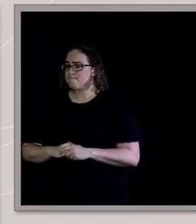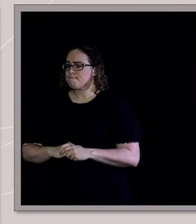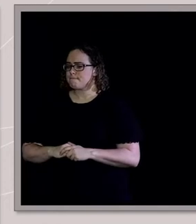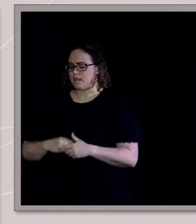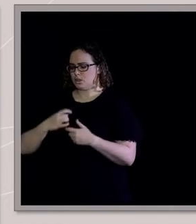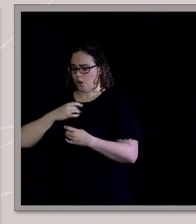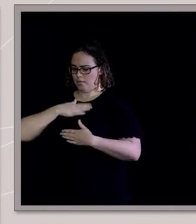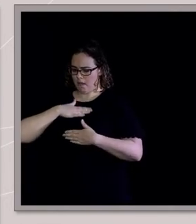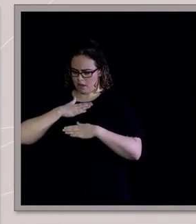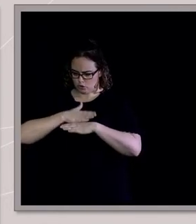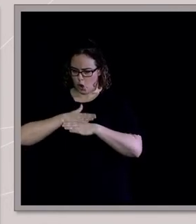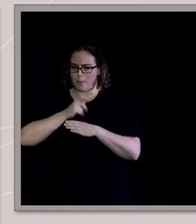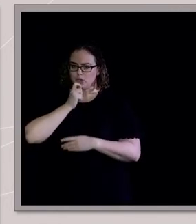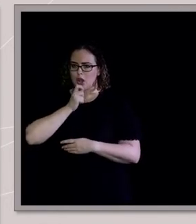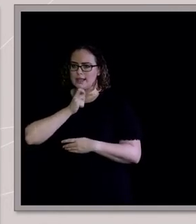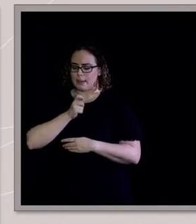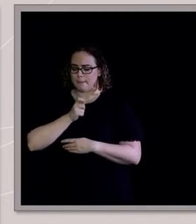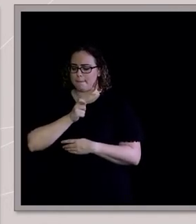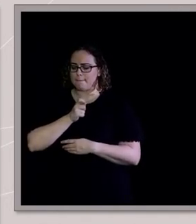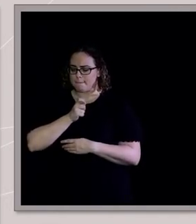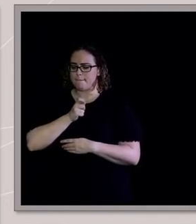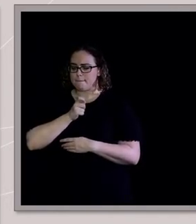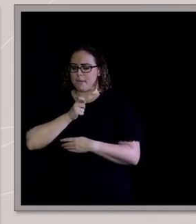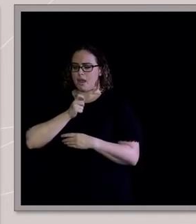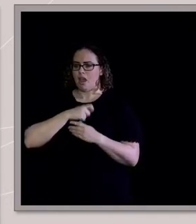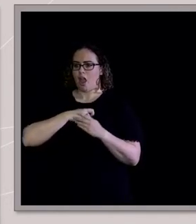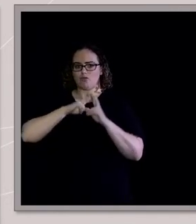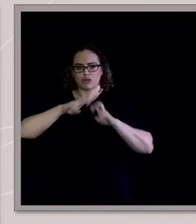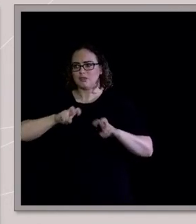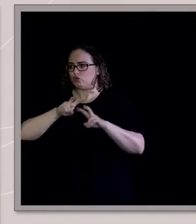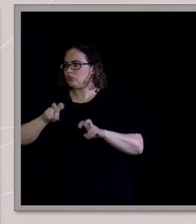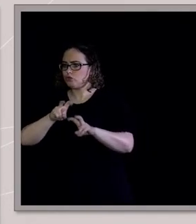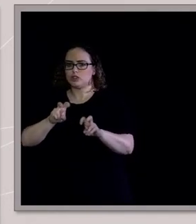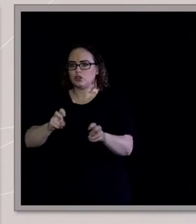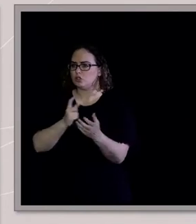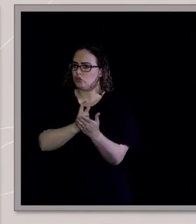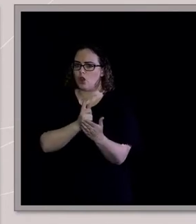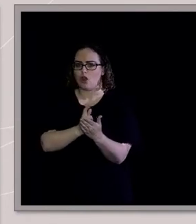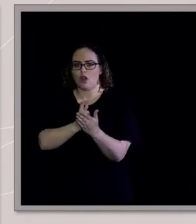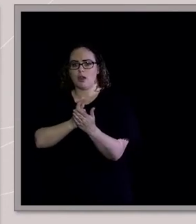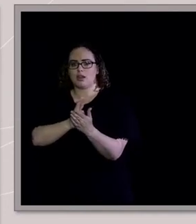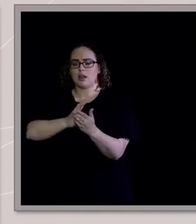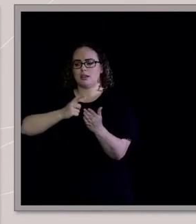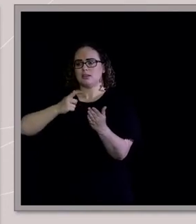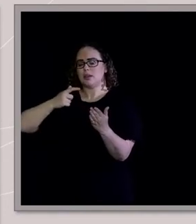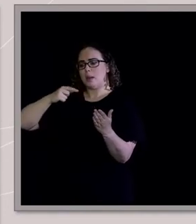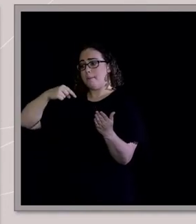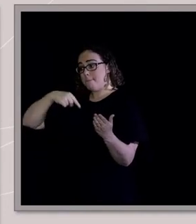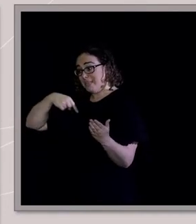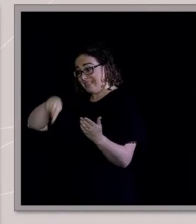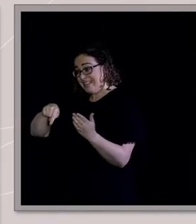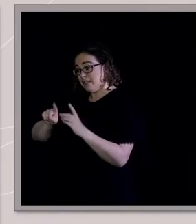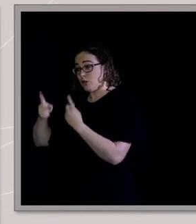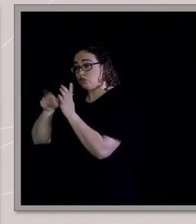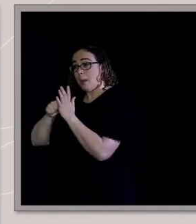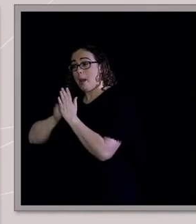where you sort of research and generalize. Whereas this book, I didn't go and find other people's stories or do this wide ranging, it's not, it's not